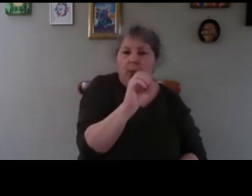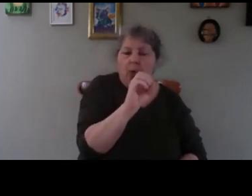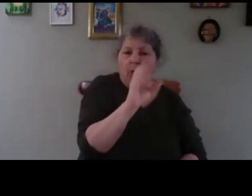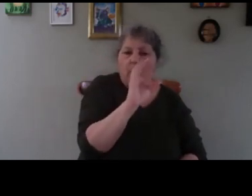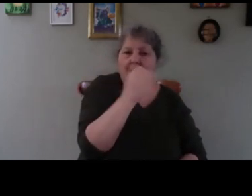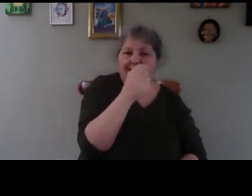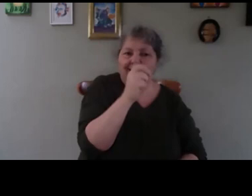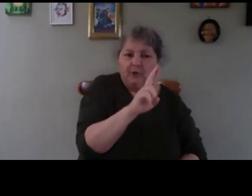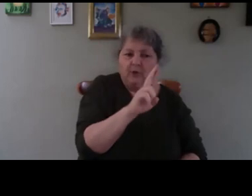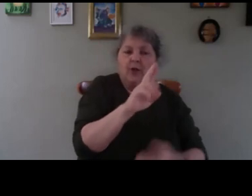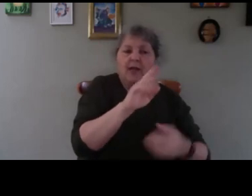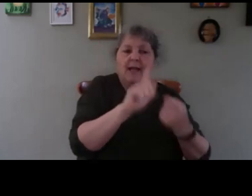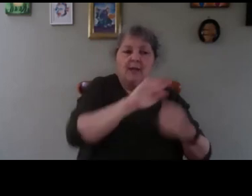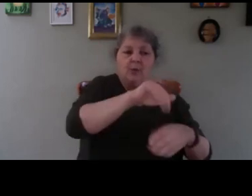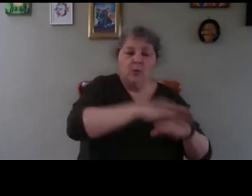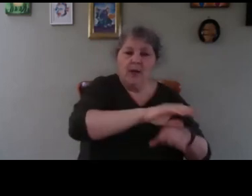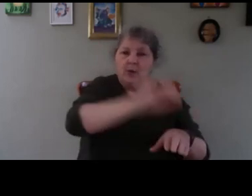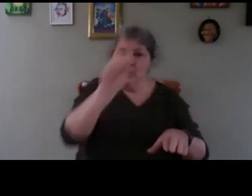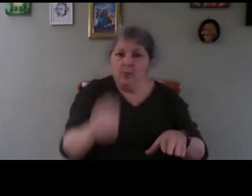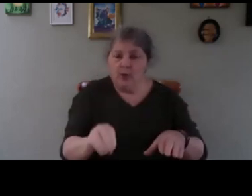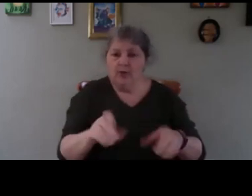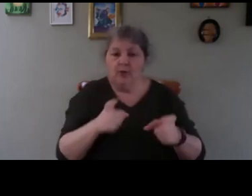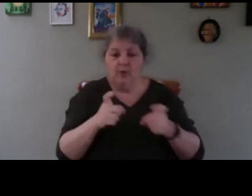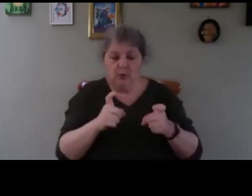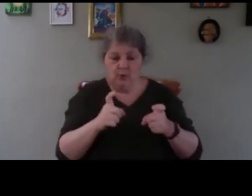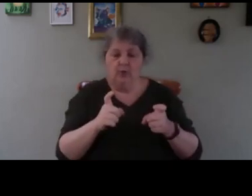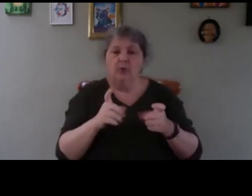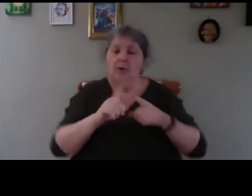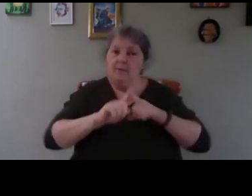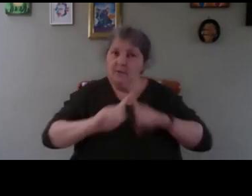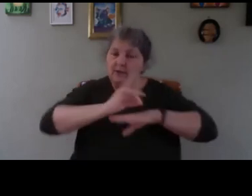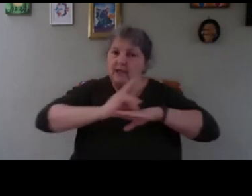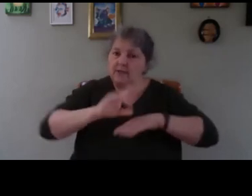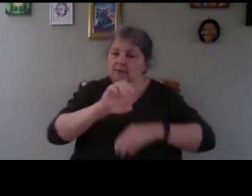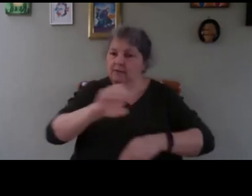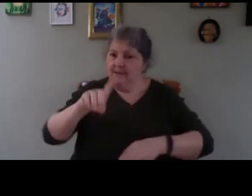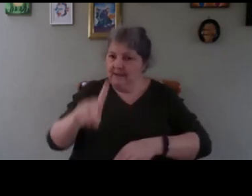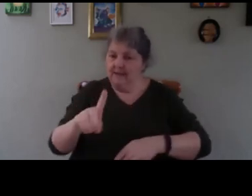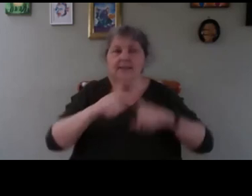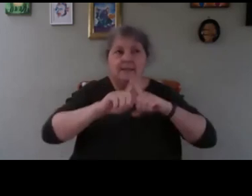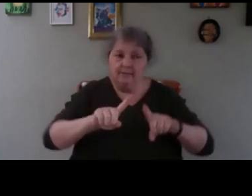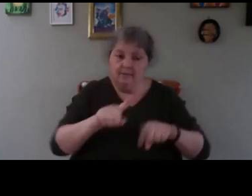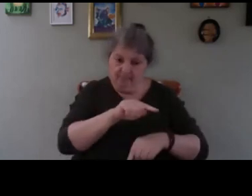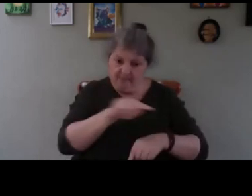put them so you have different types of seedlings they have different requirements